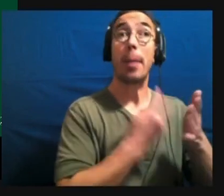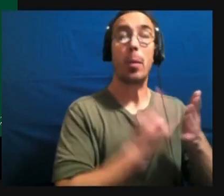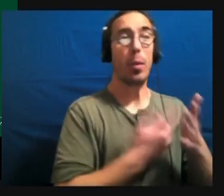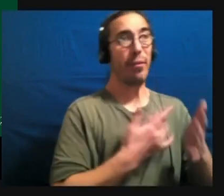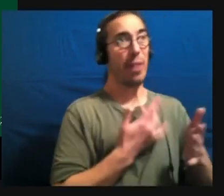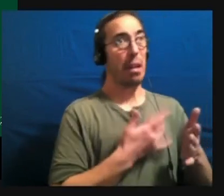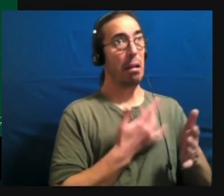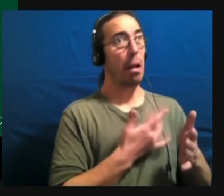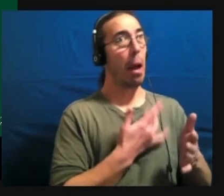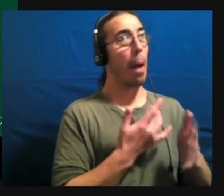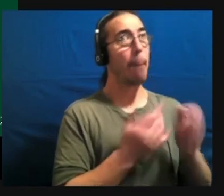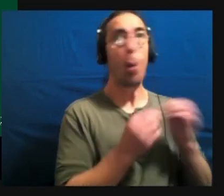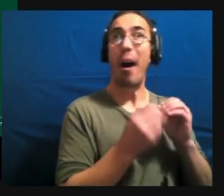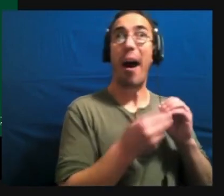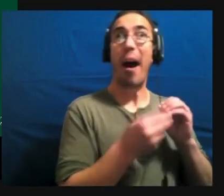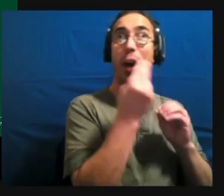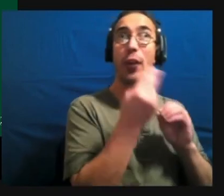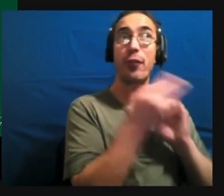appears on the surface.